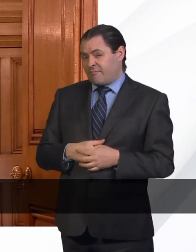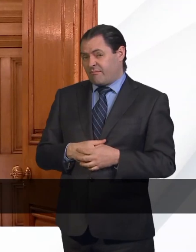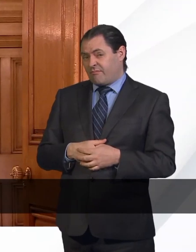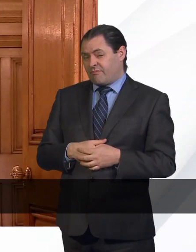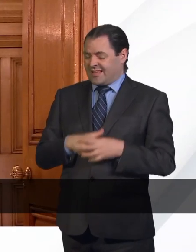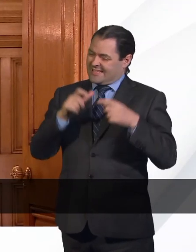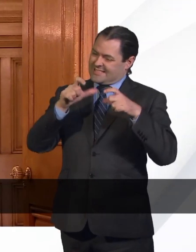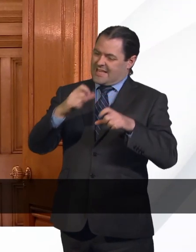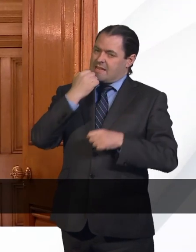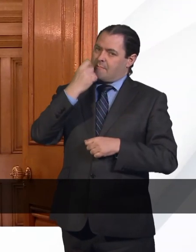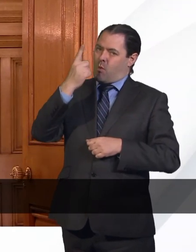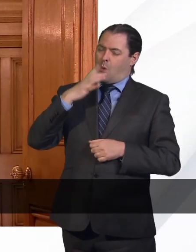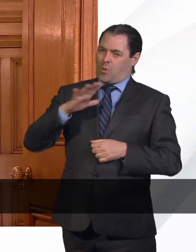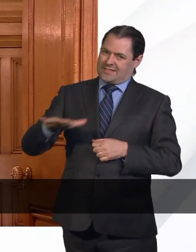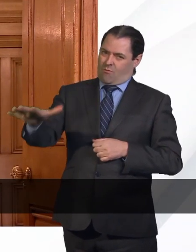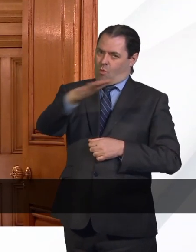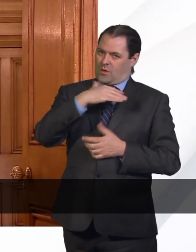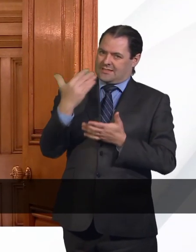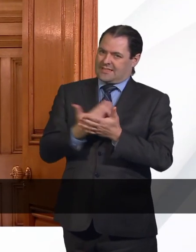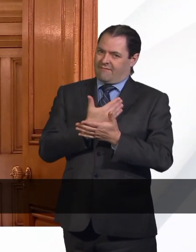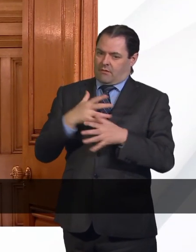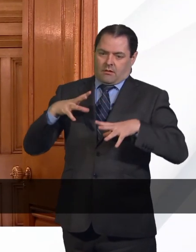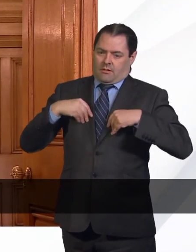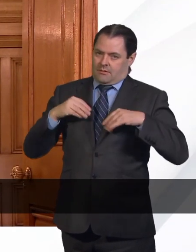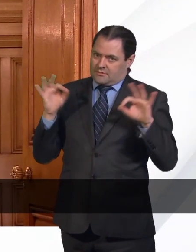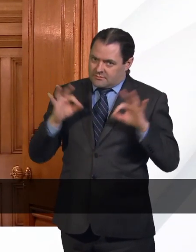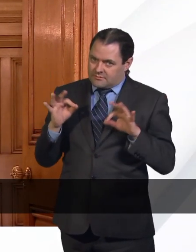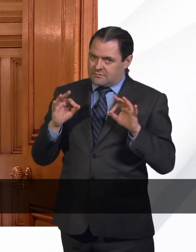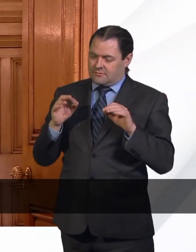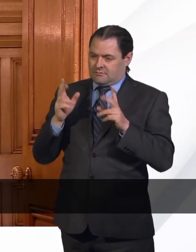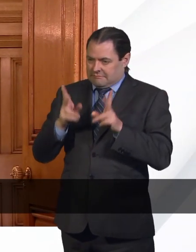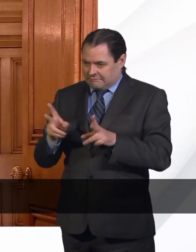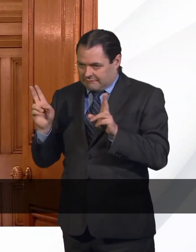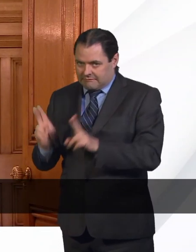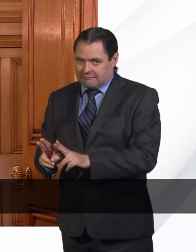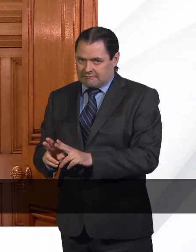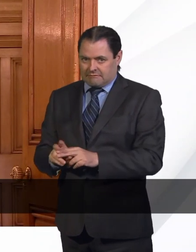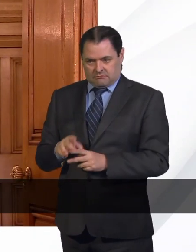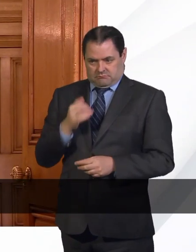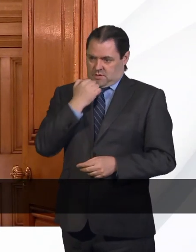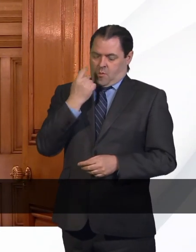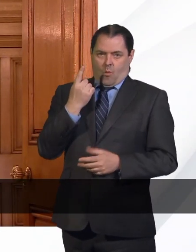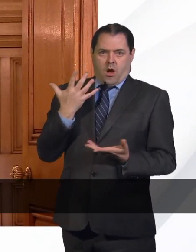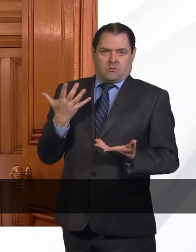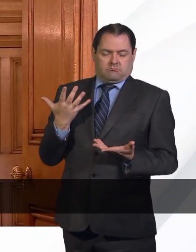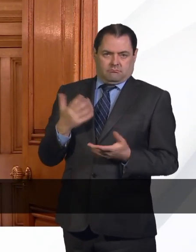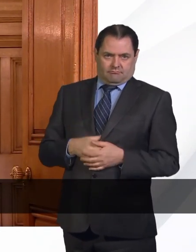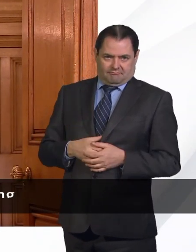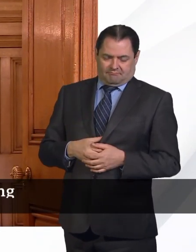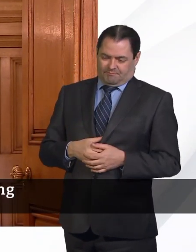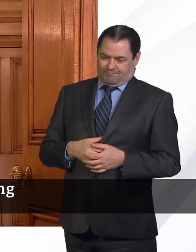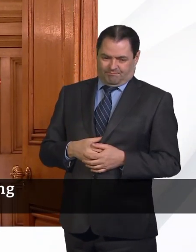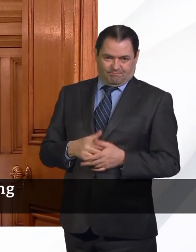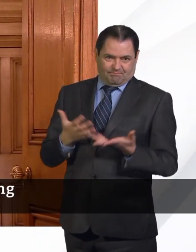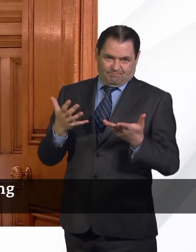number one priority is keeping the public safe. And that is that is the overriding principle. And it